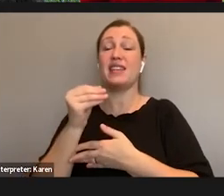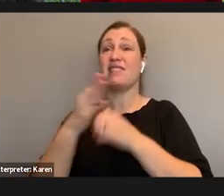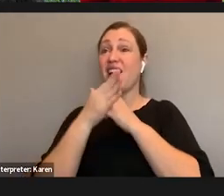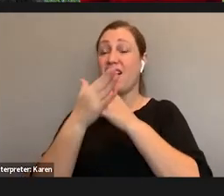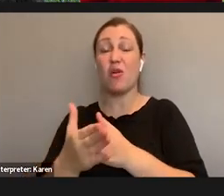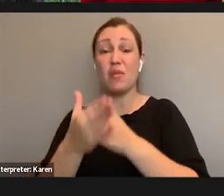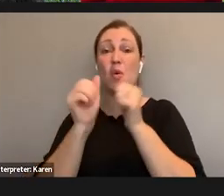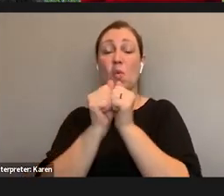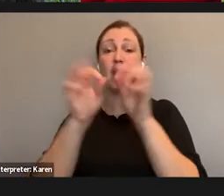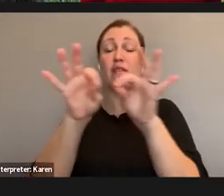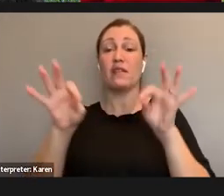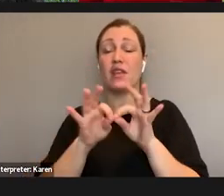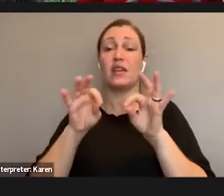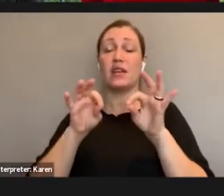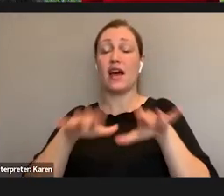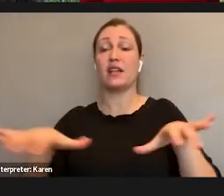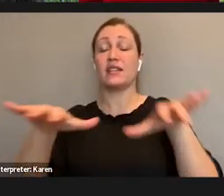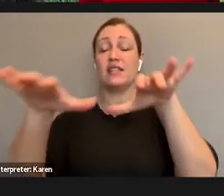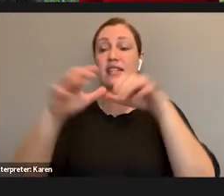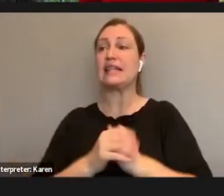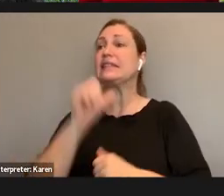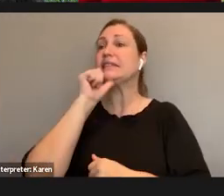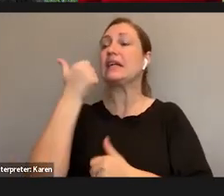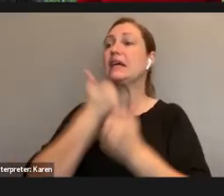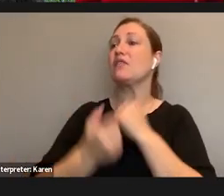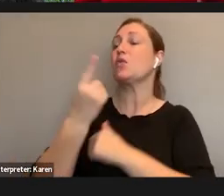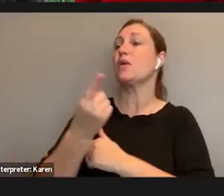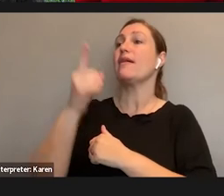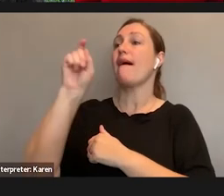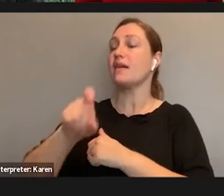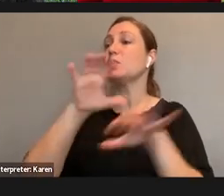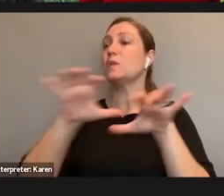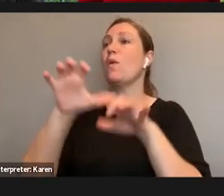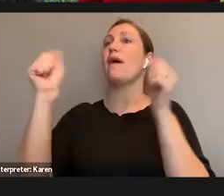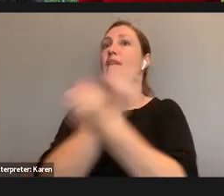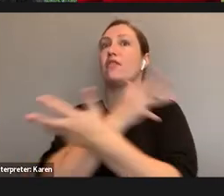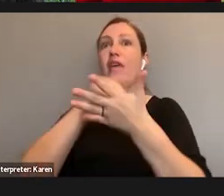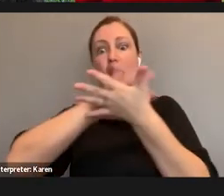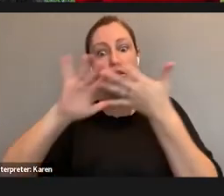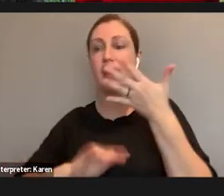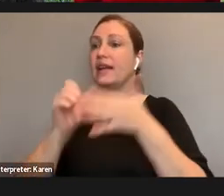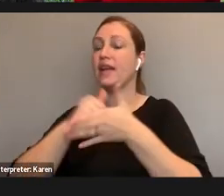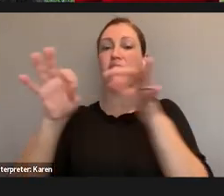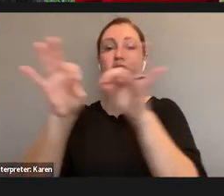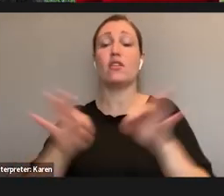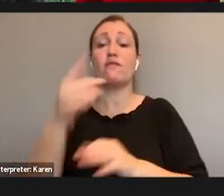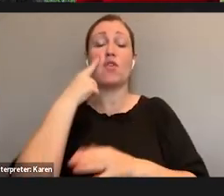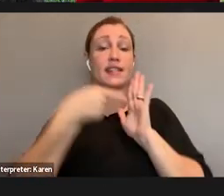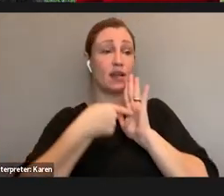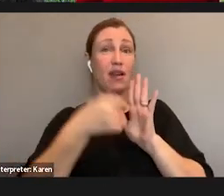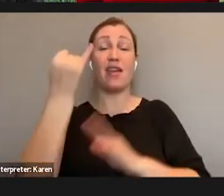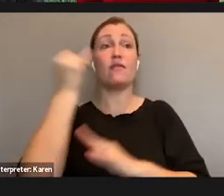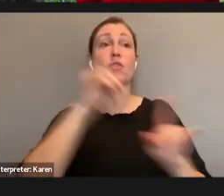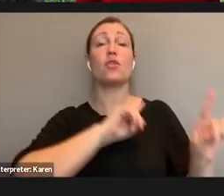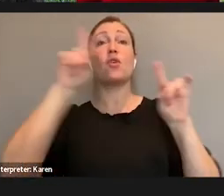how they are contributing. Not everybody has to do everything in the field. For example, if you're taking your students